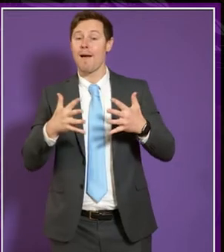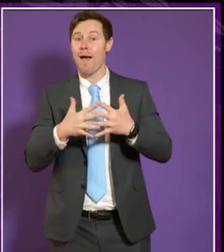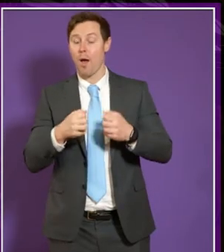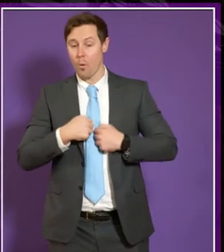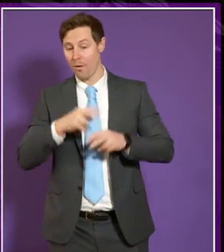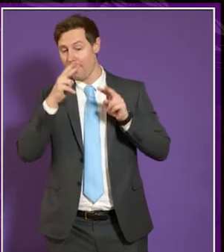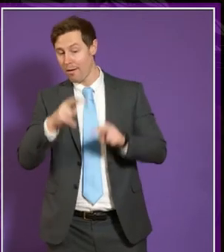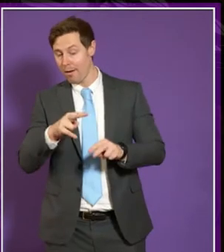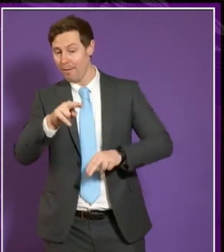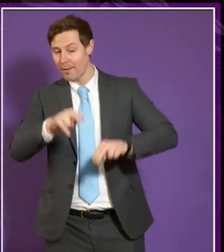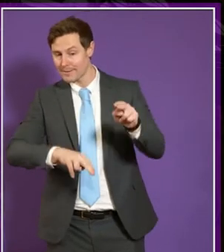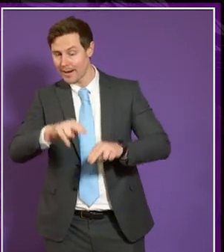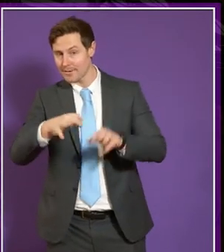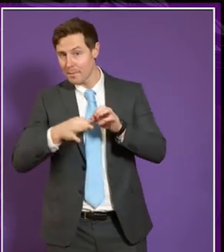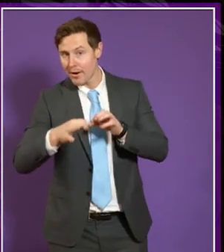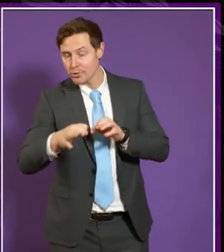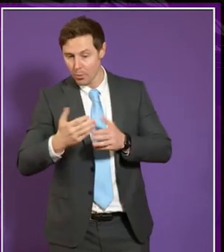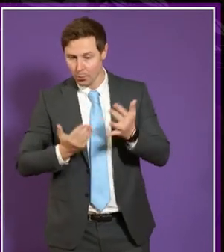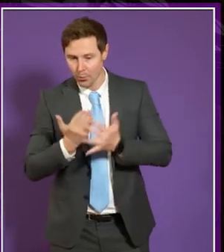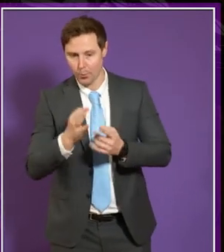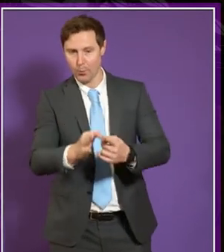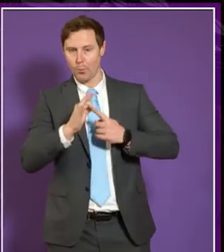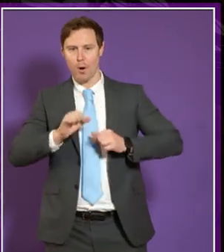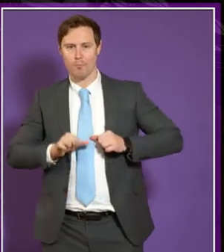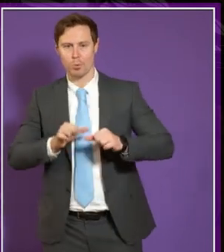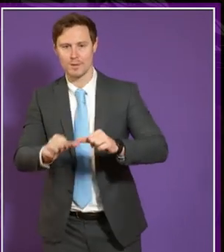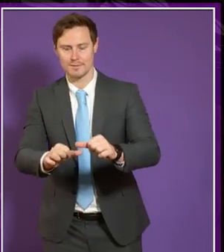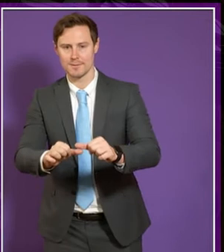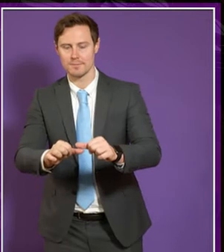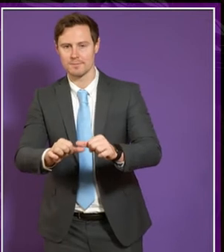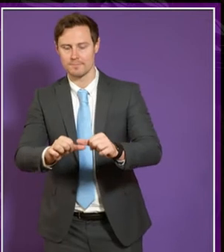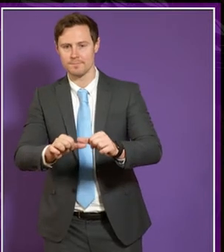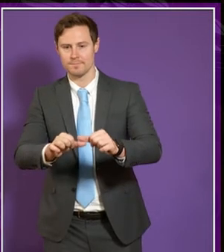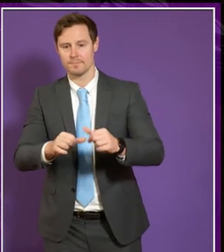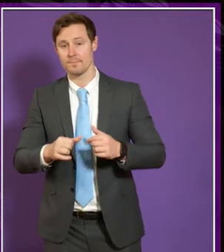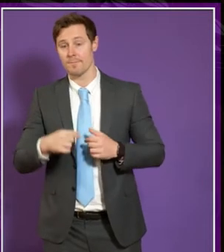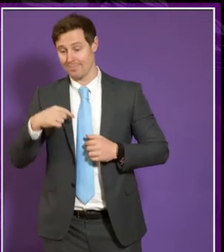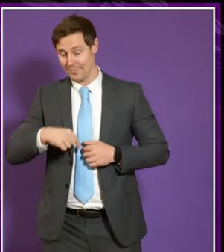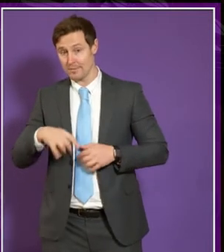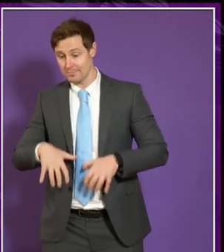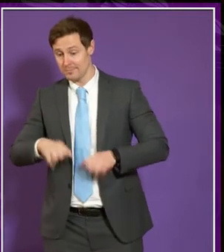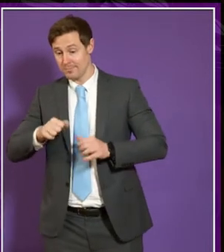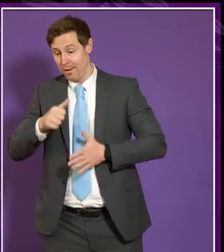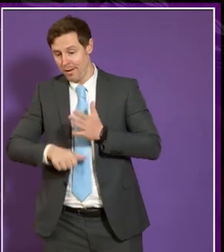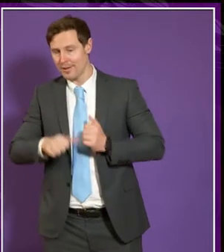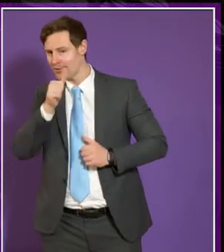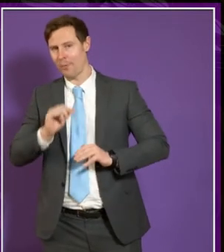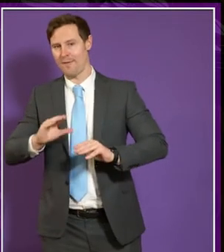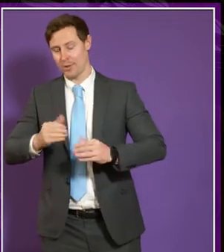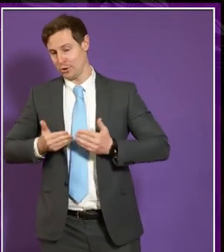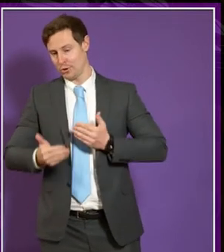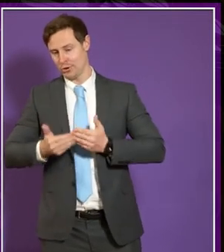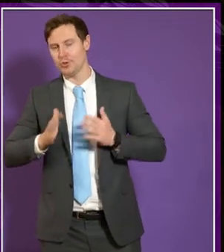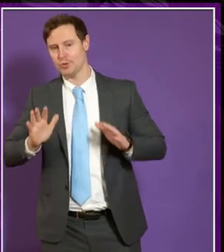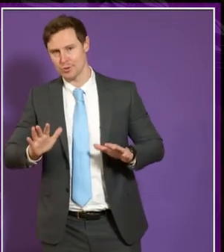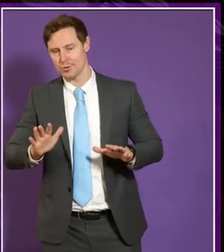measured and assessed within the process and it's a journey that's that's not complete by any means and there's